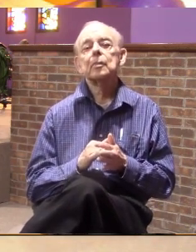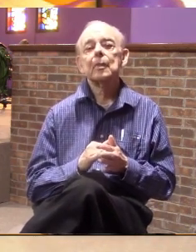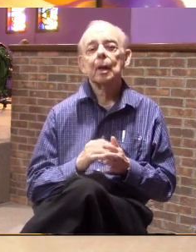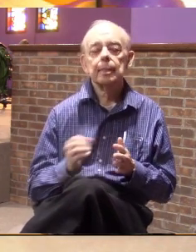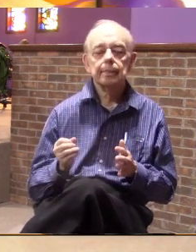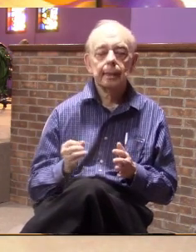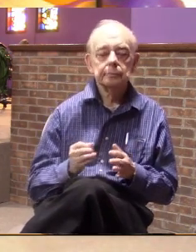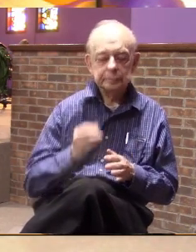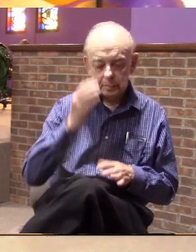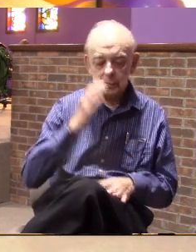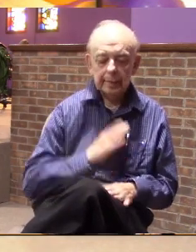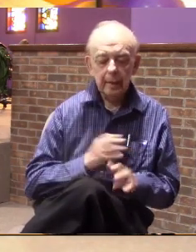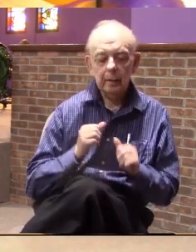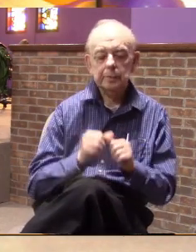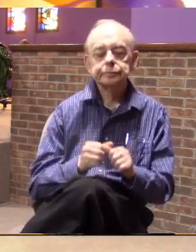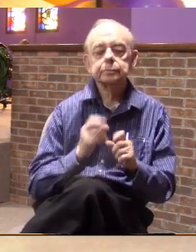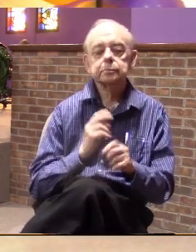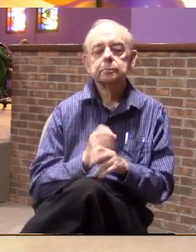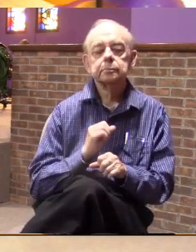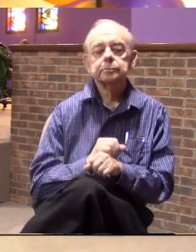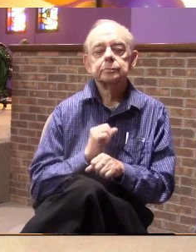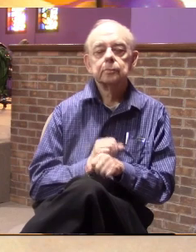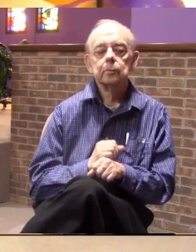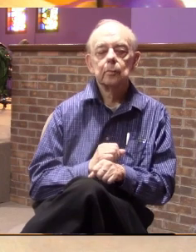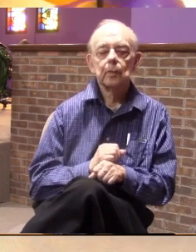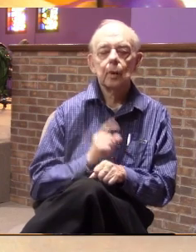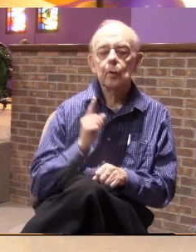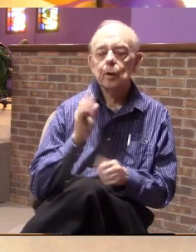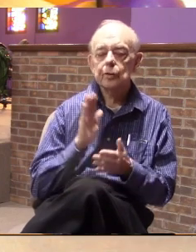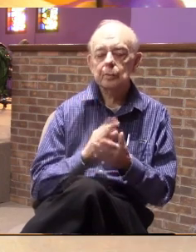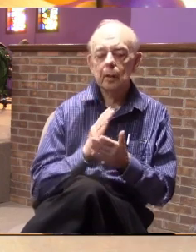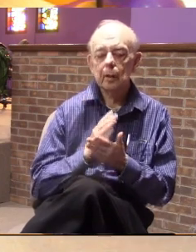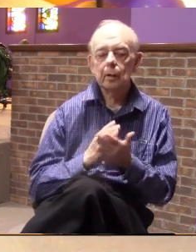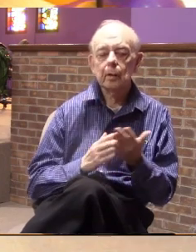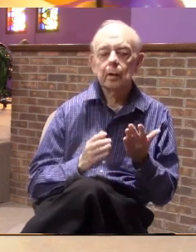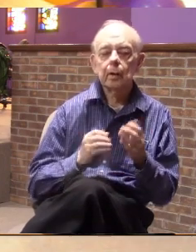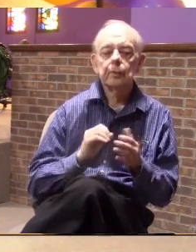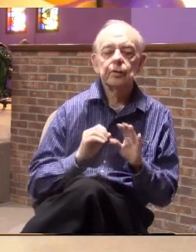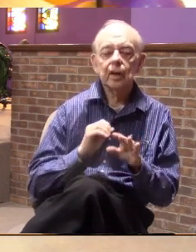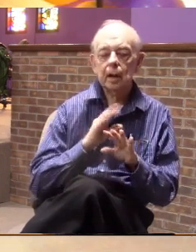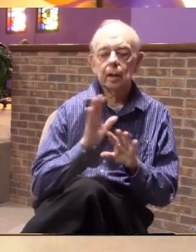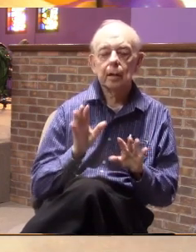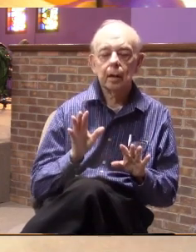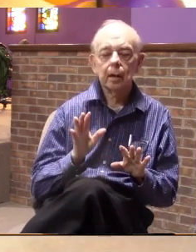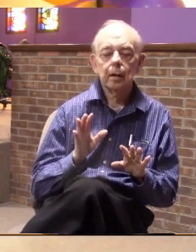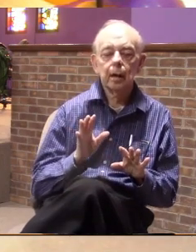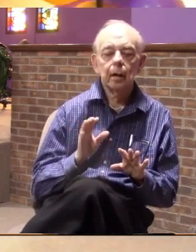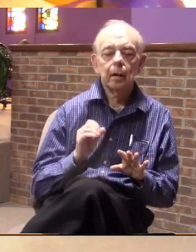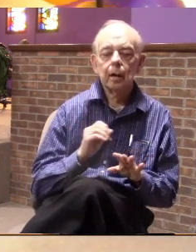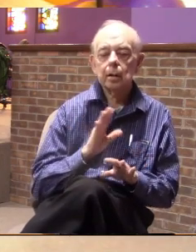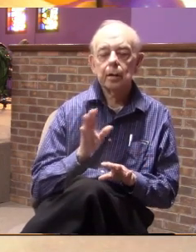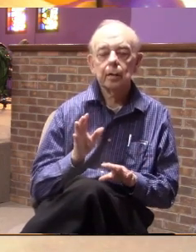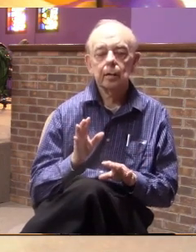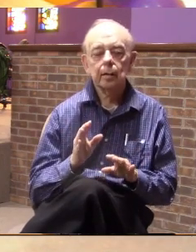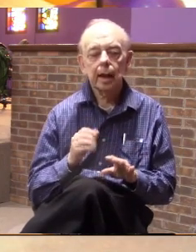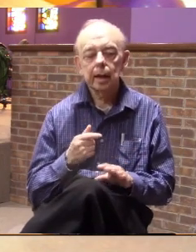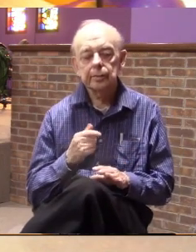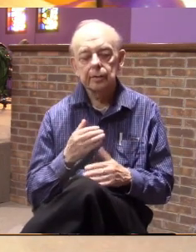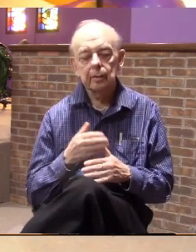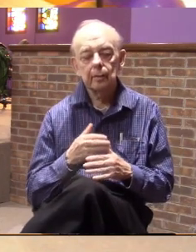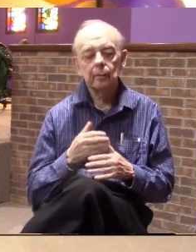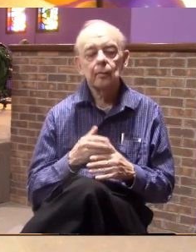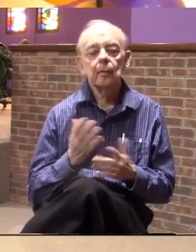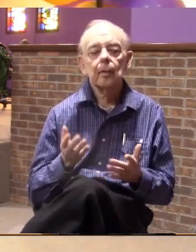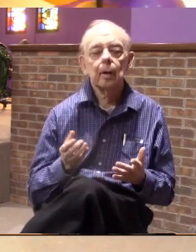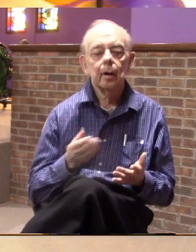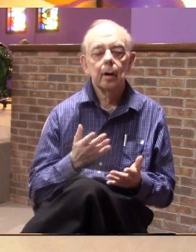and he kept working and there was this one little piece of just clear stained glass that he just had